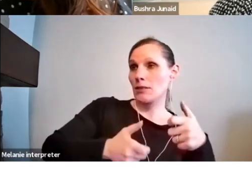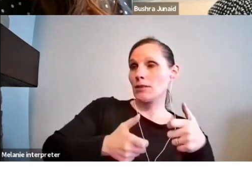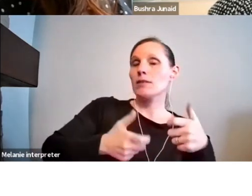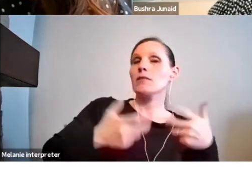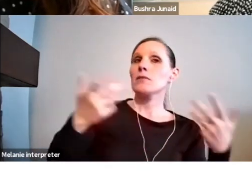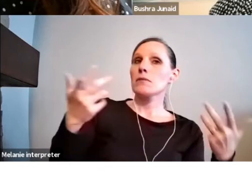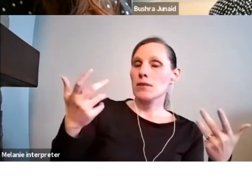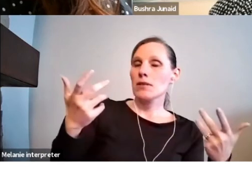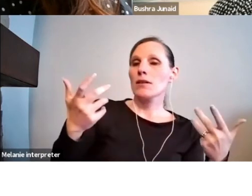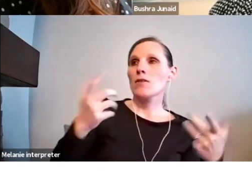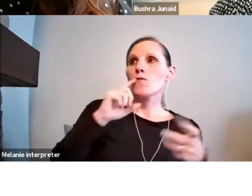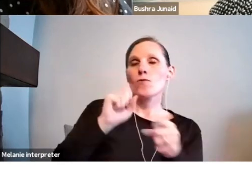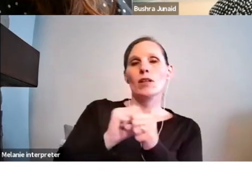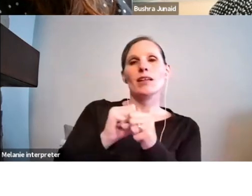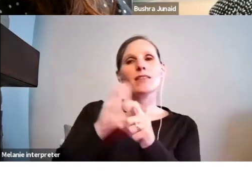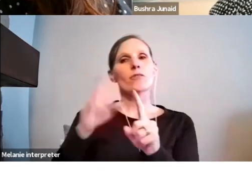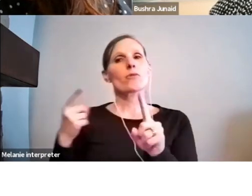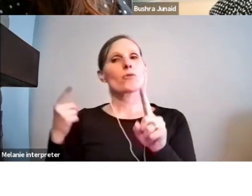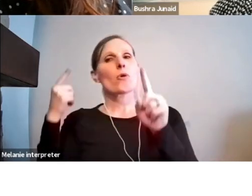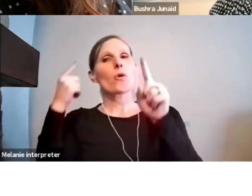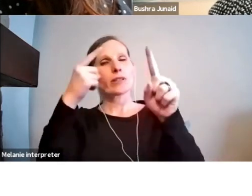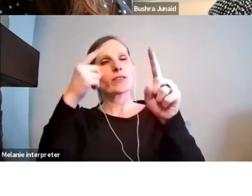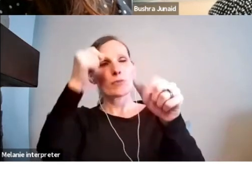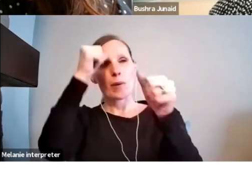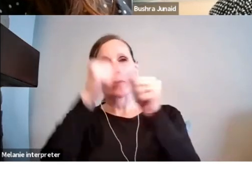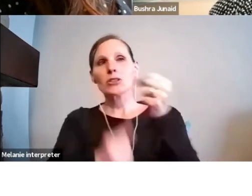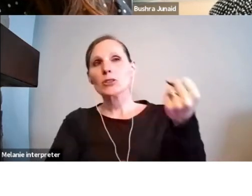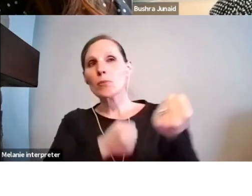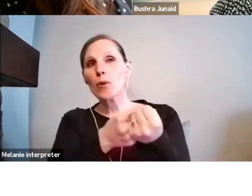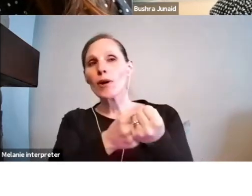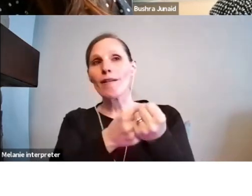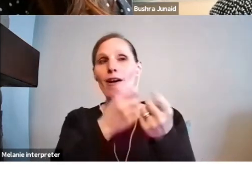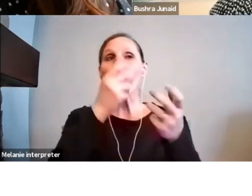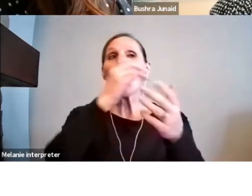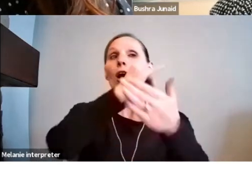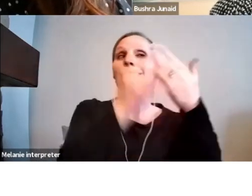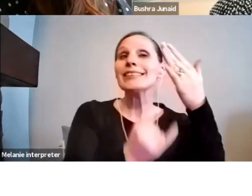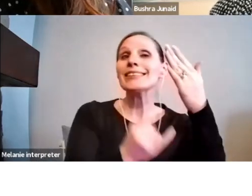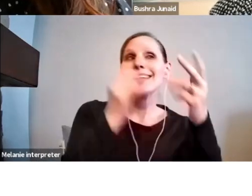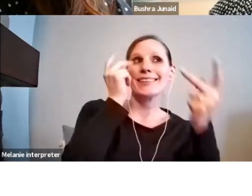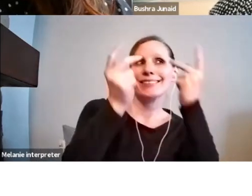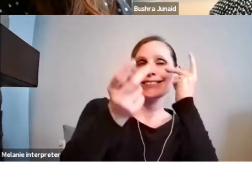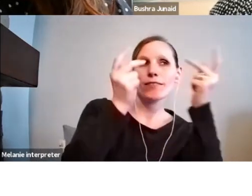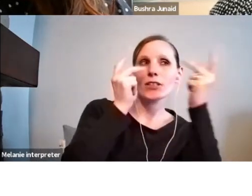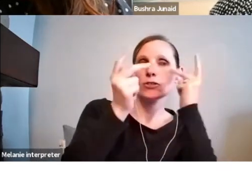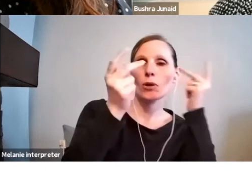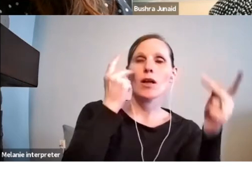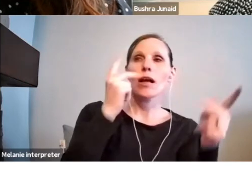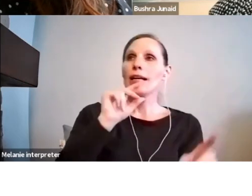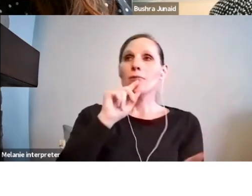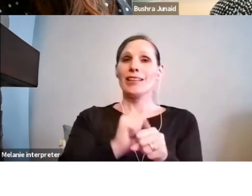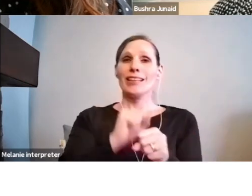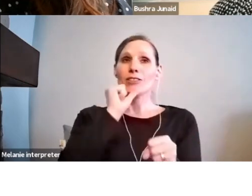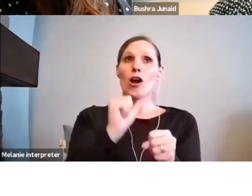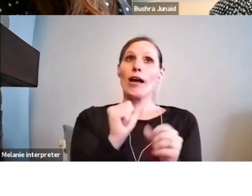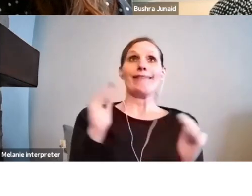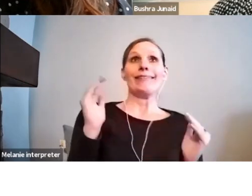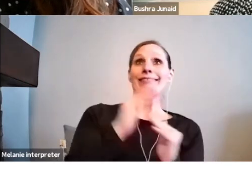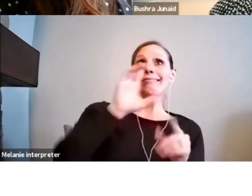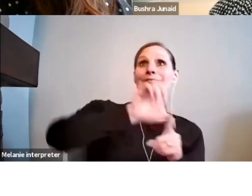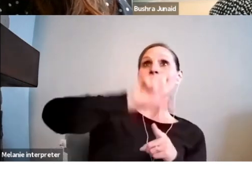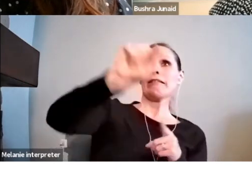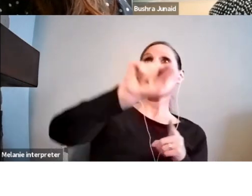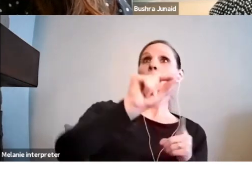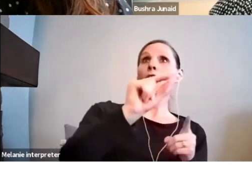that have an artistic intent or concept. It's not just about how good the graphics or the visual art of the game